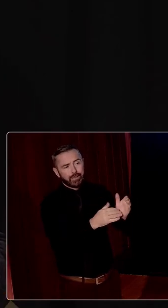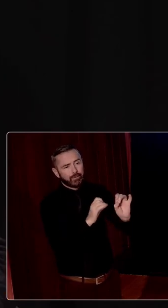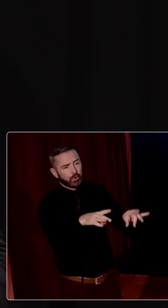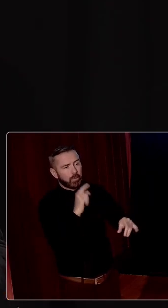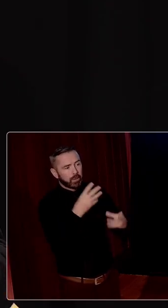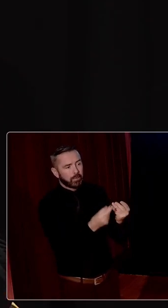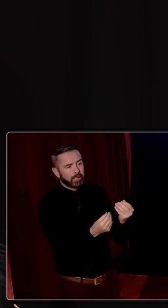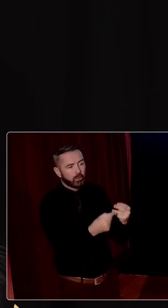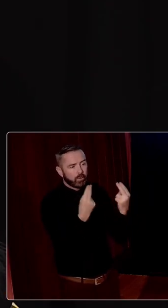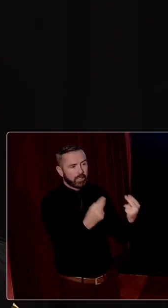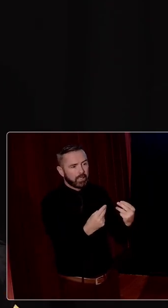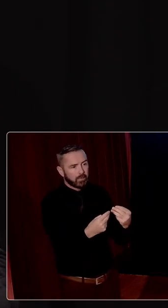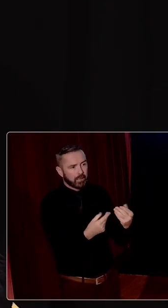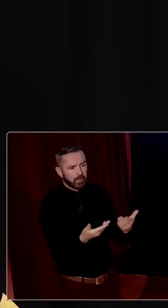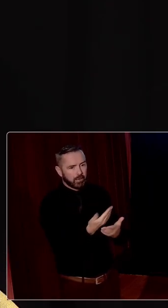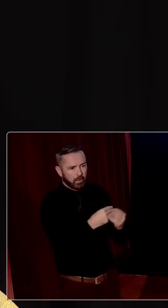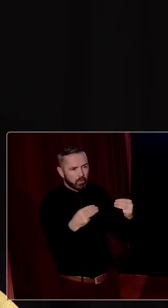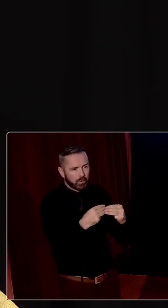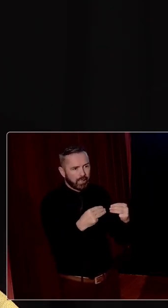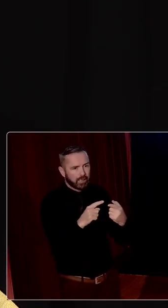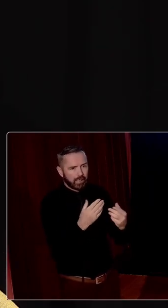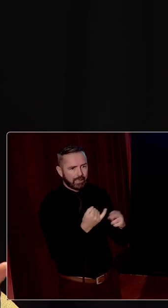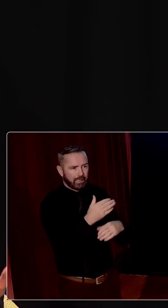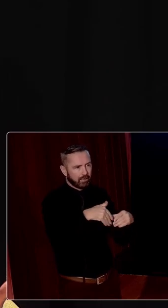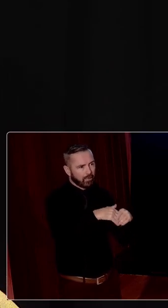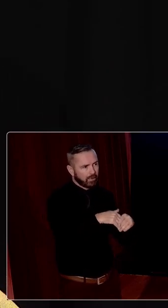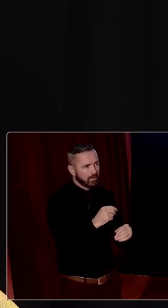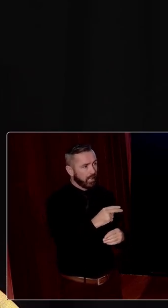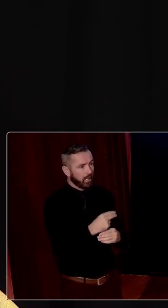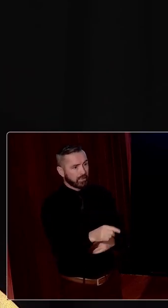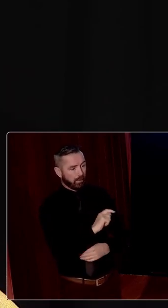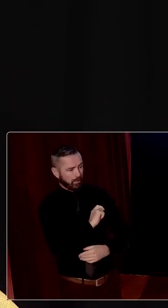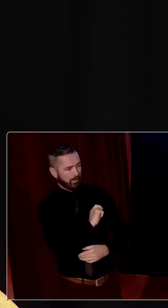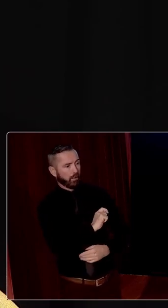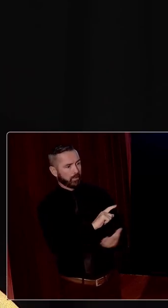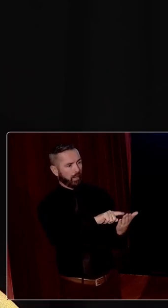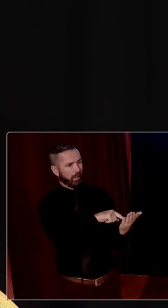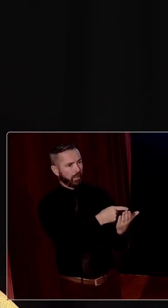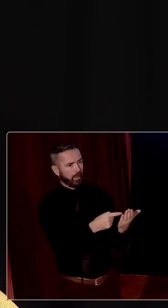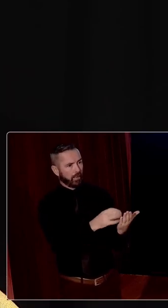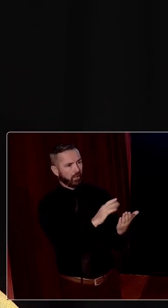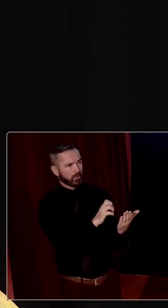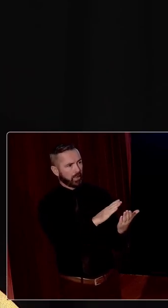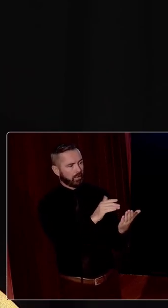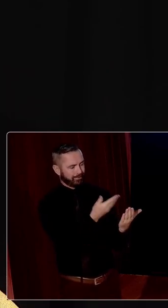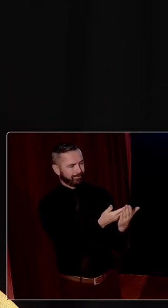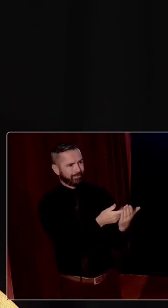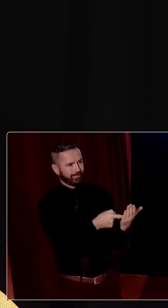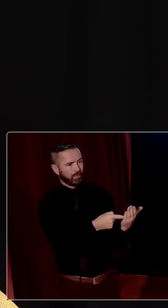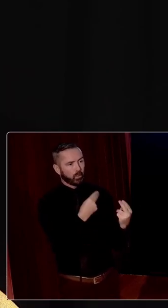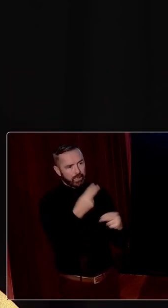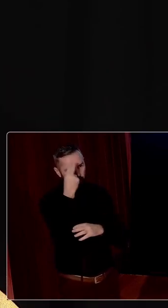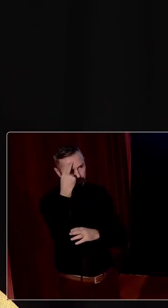but the material does need to be mediated. It does need to be contextualised. It's not gospel, you know, and we need to understand that